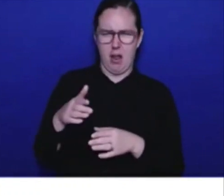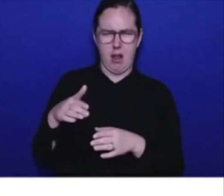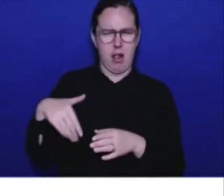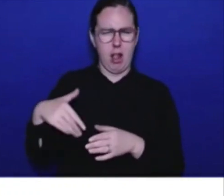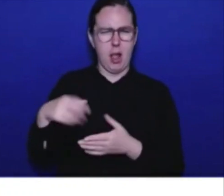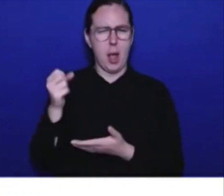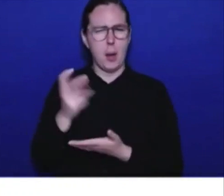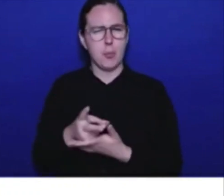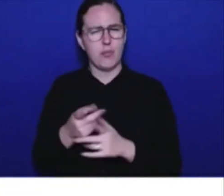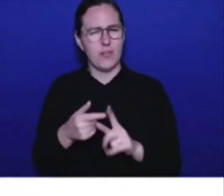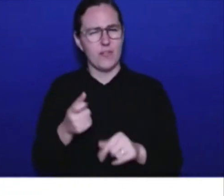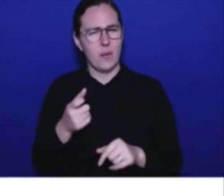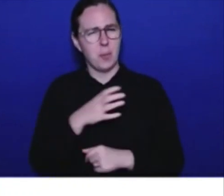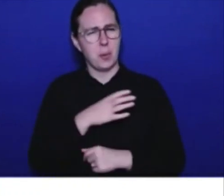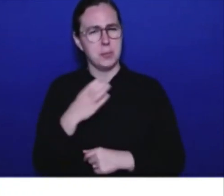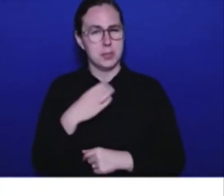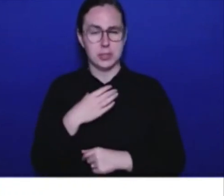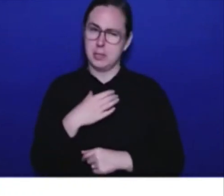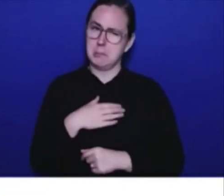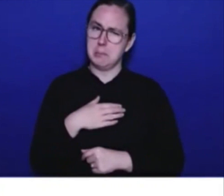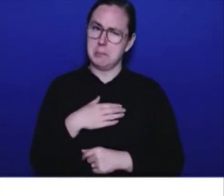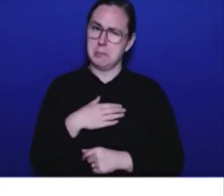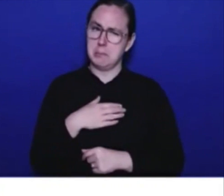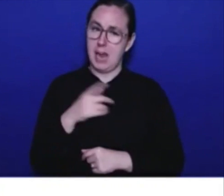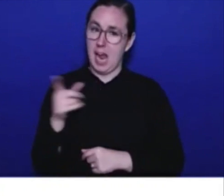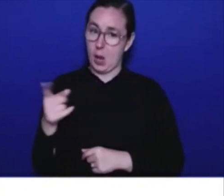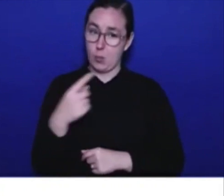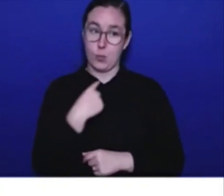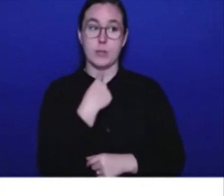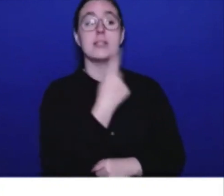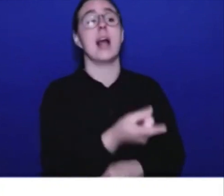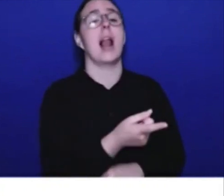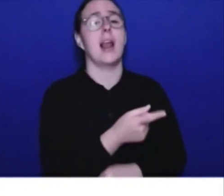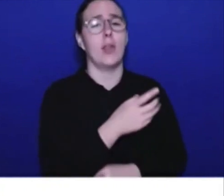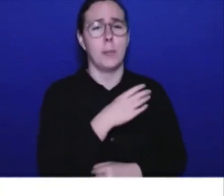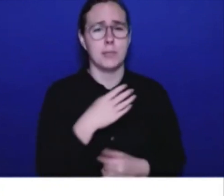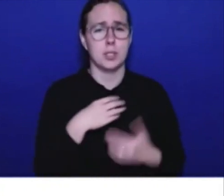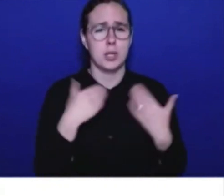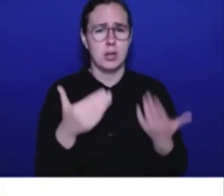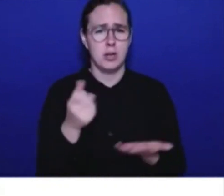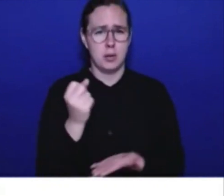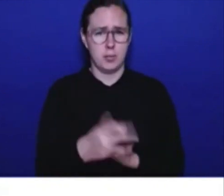it can look like you're directing the regulator versus then making an independent decision.